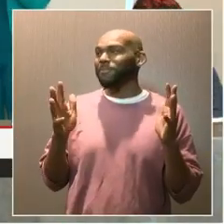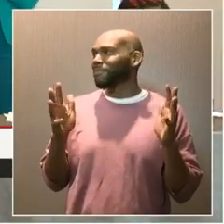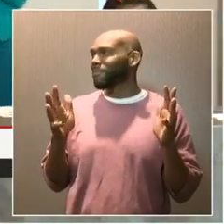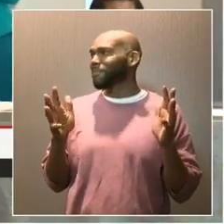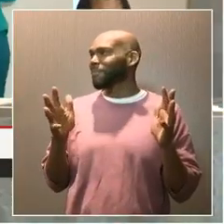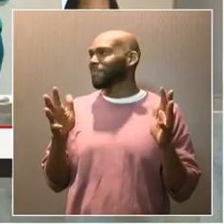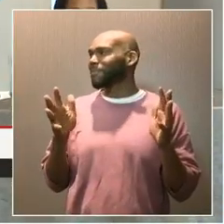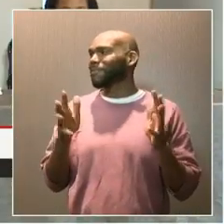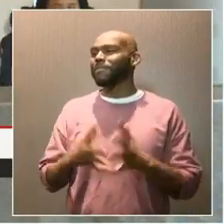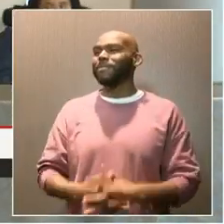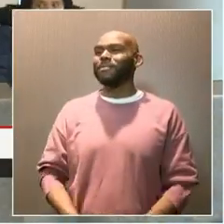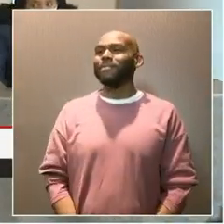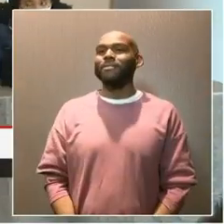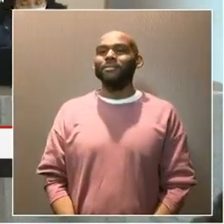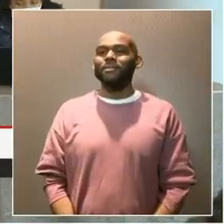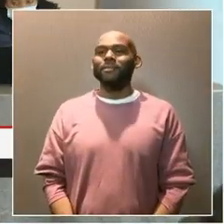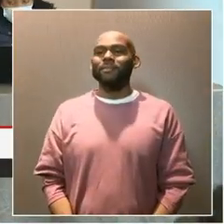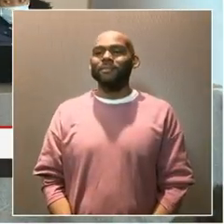folks.